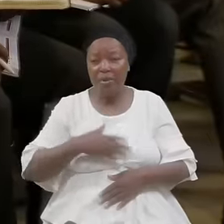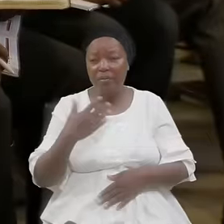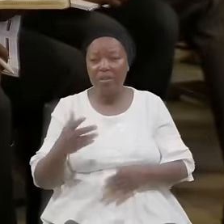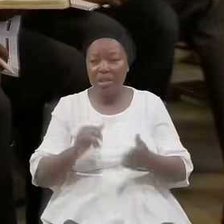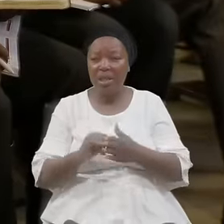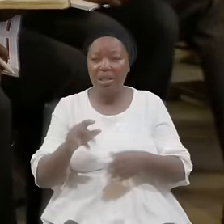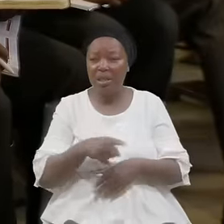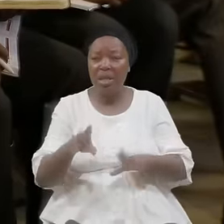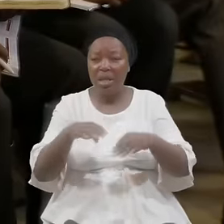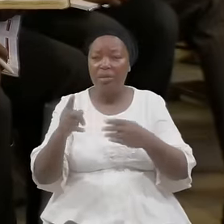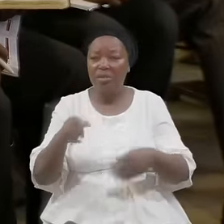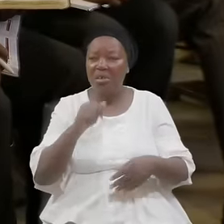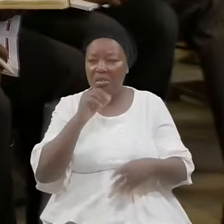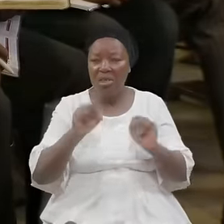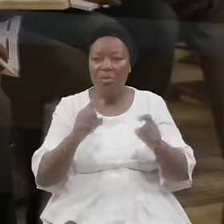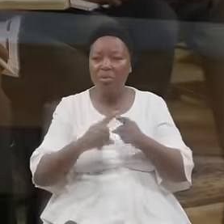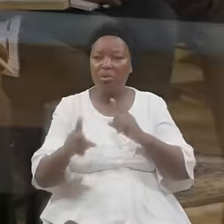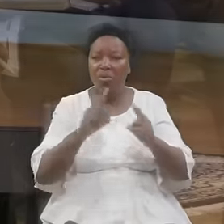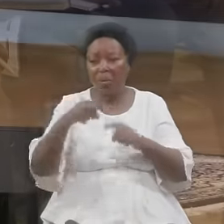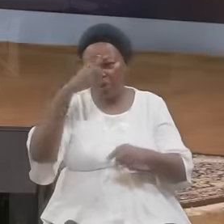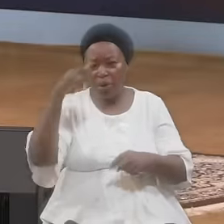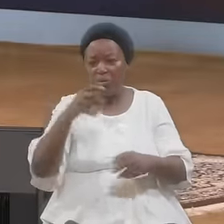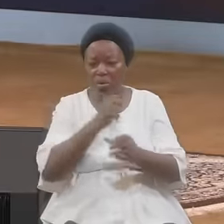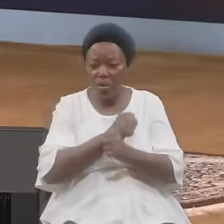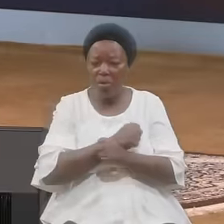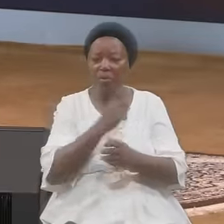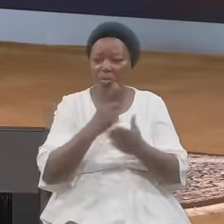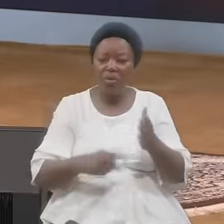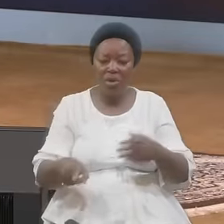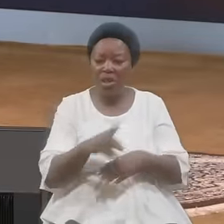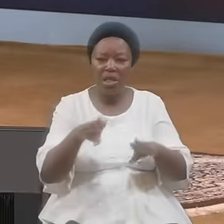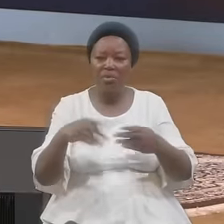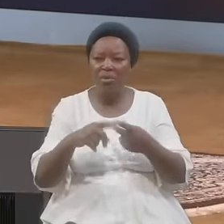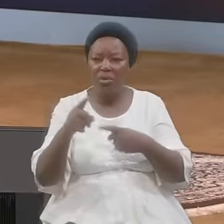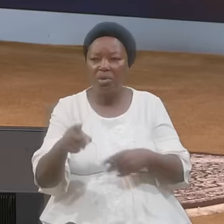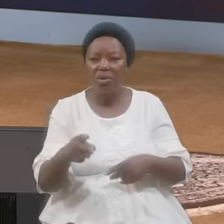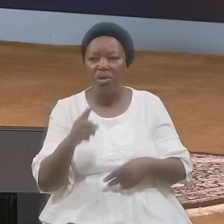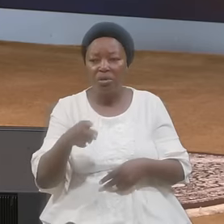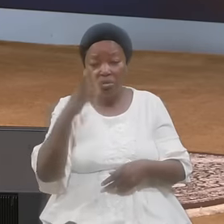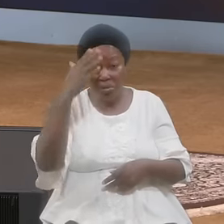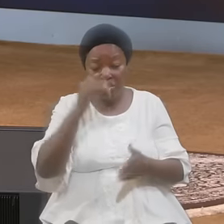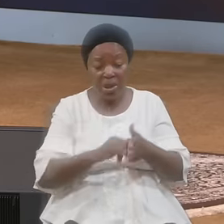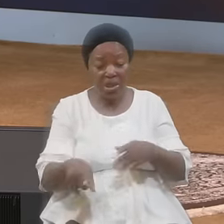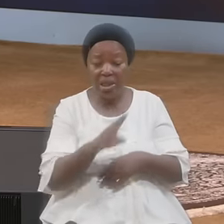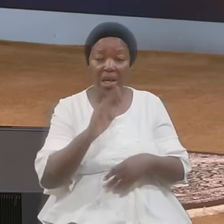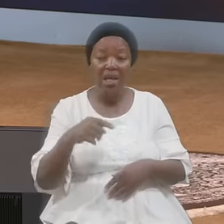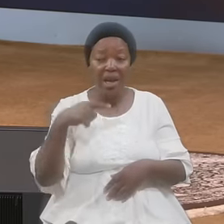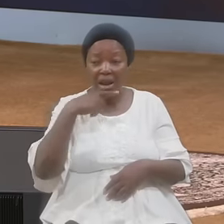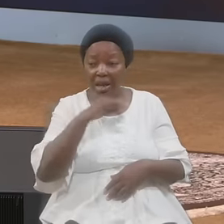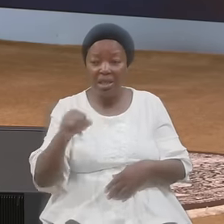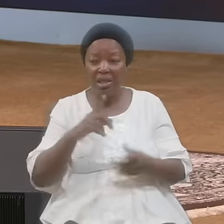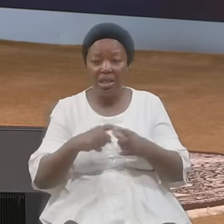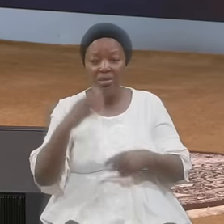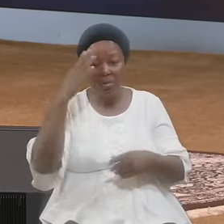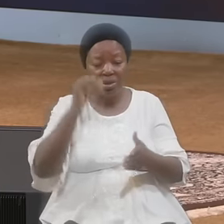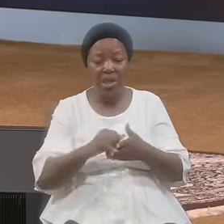Talk Because You Love What They Give You And You Know They Are Telling You Lies You Know They Are Leading You